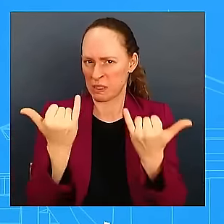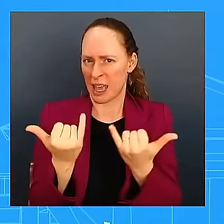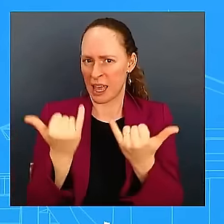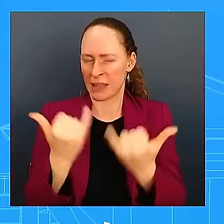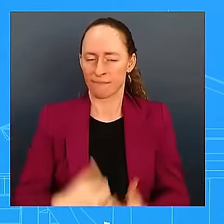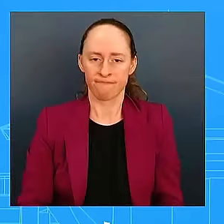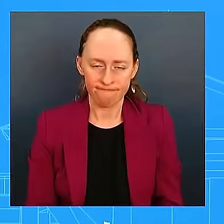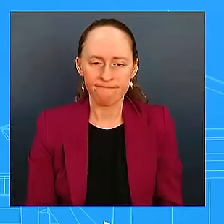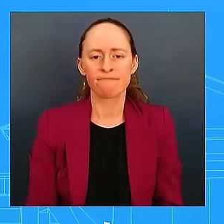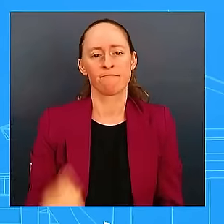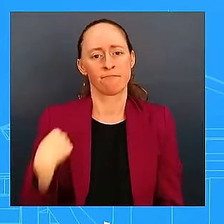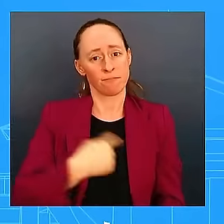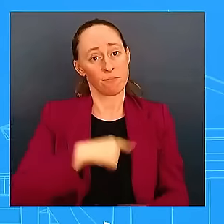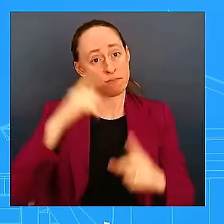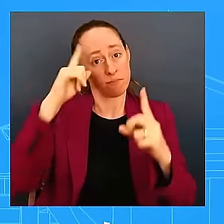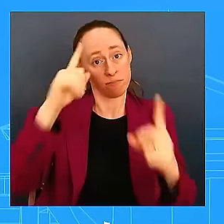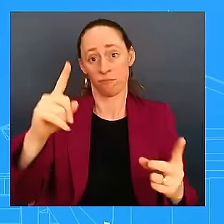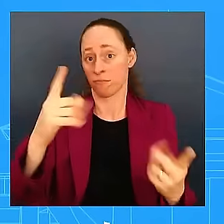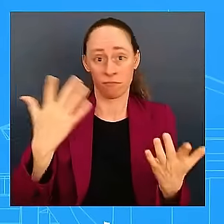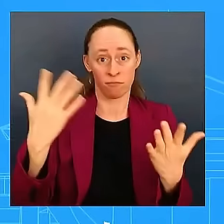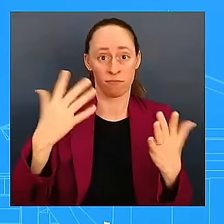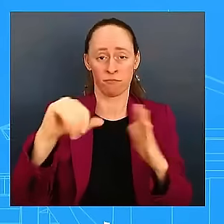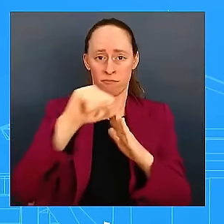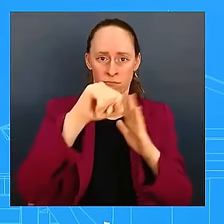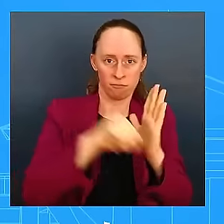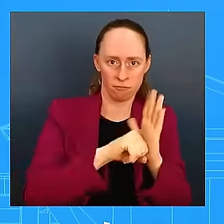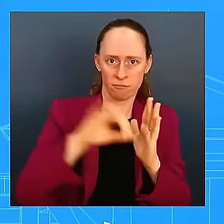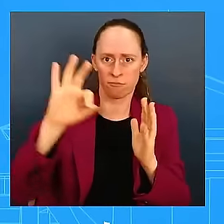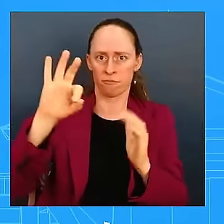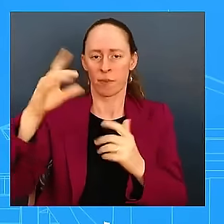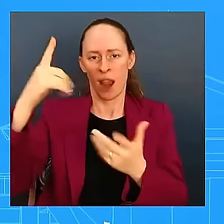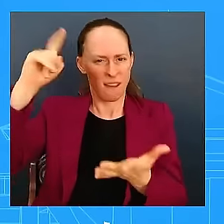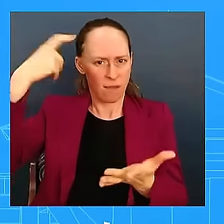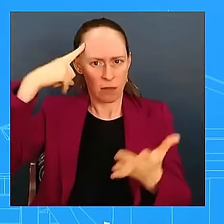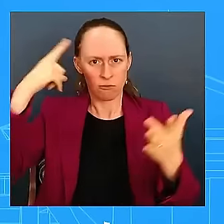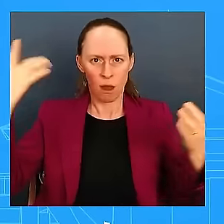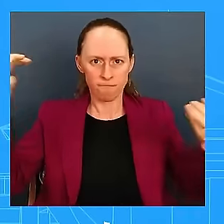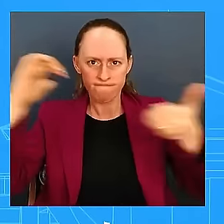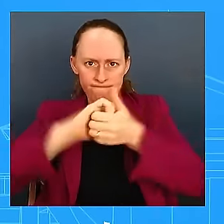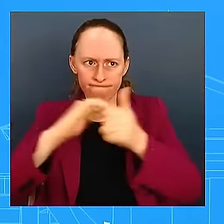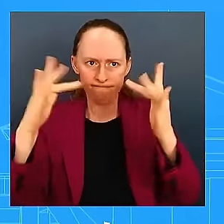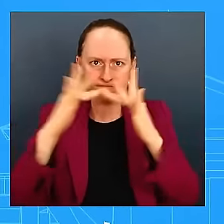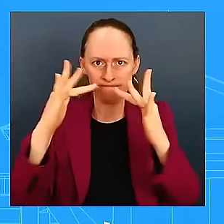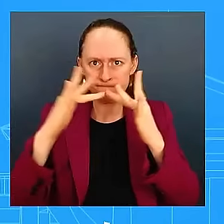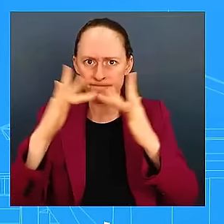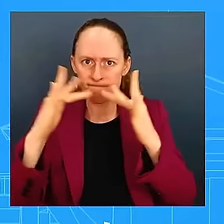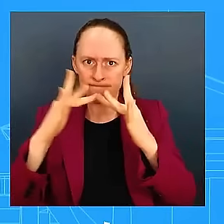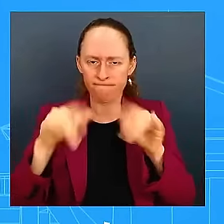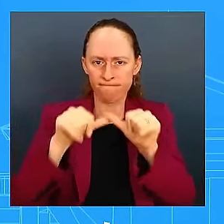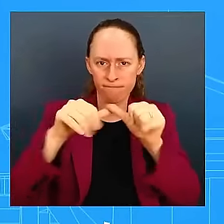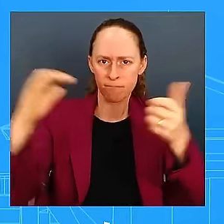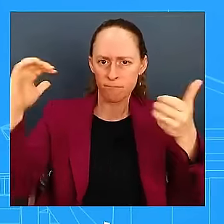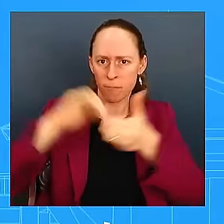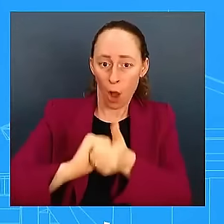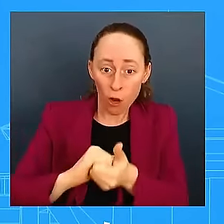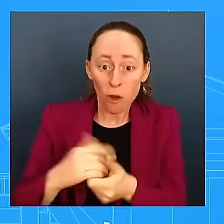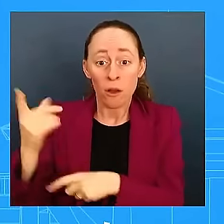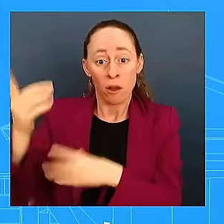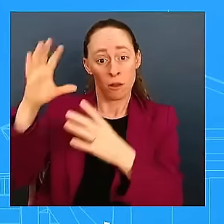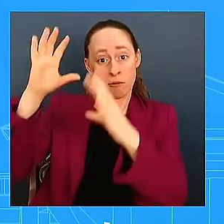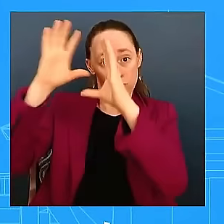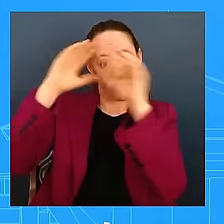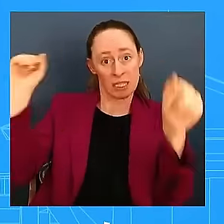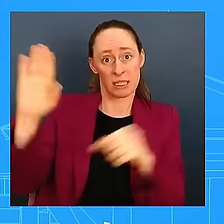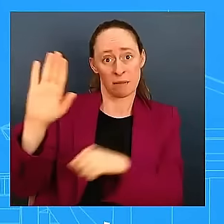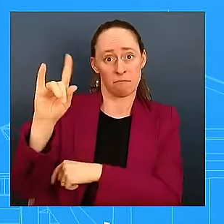the needs of the states. I am very grateful, as you heard, President Biden quickly approved pre-landfall declarations for Florida, Georgia,